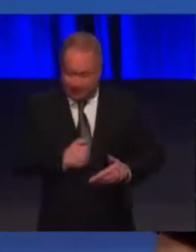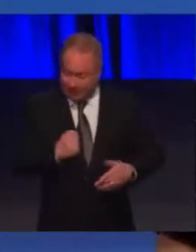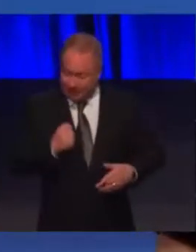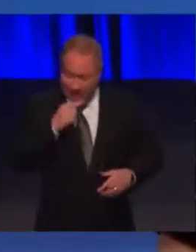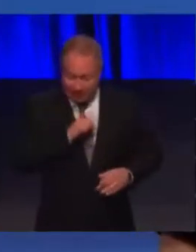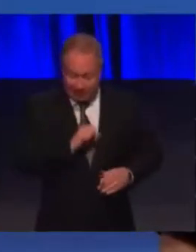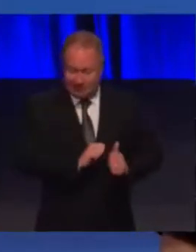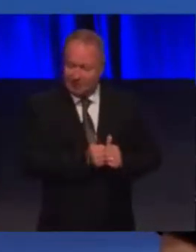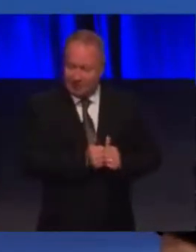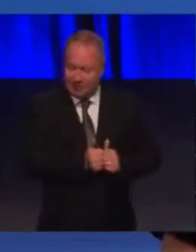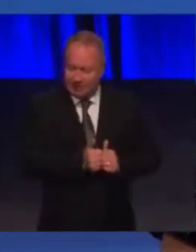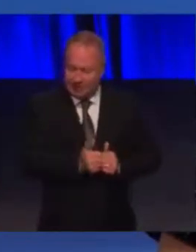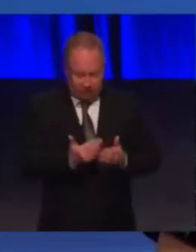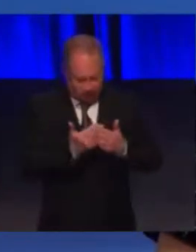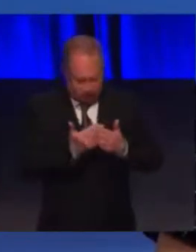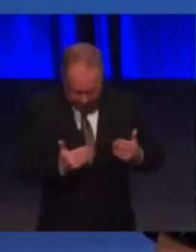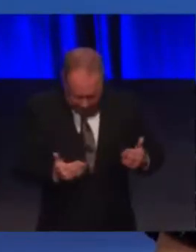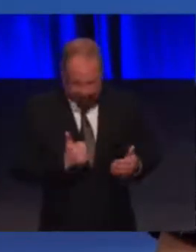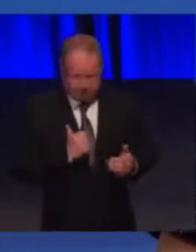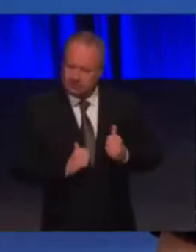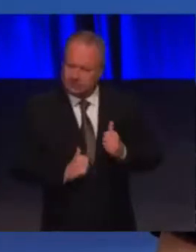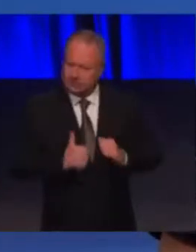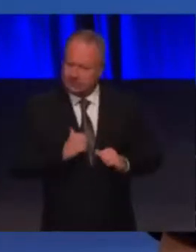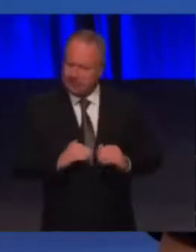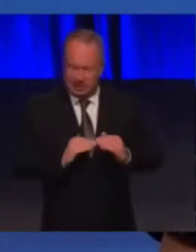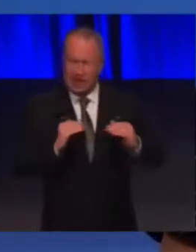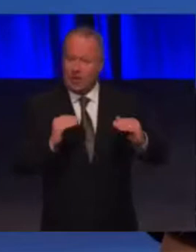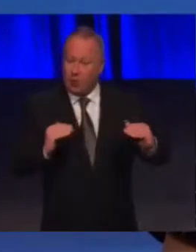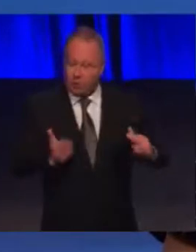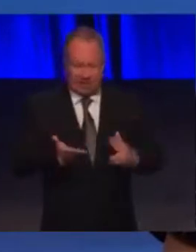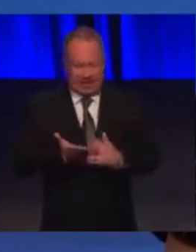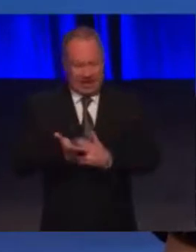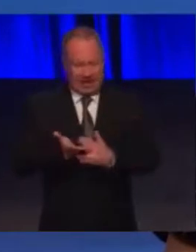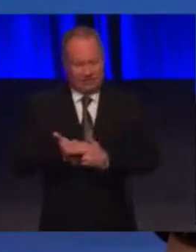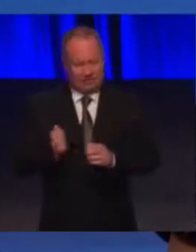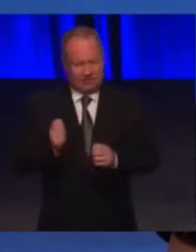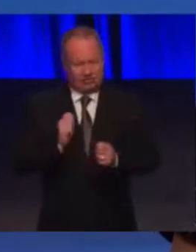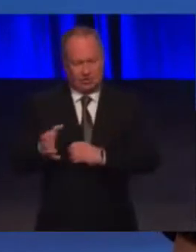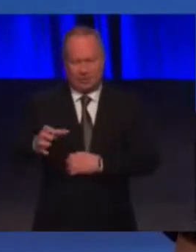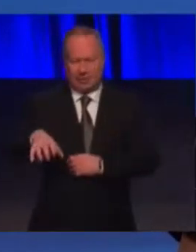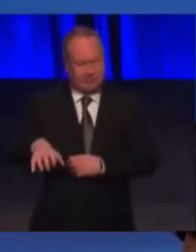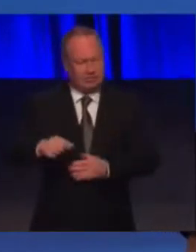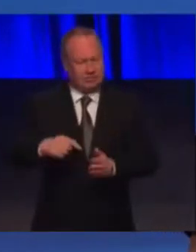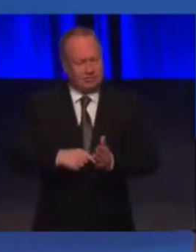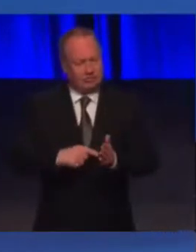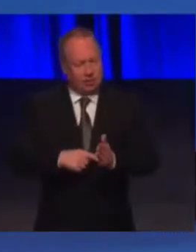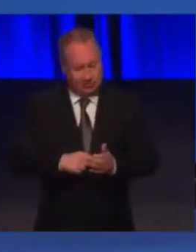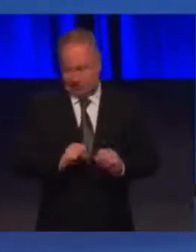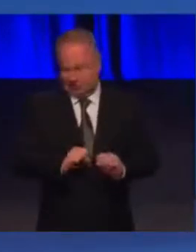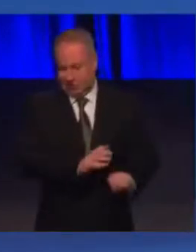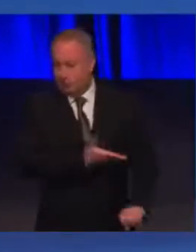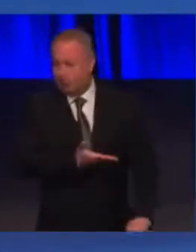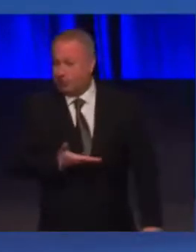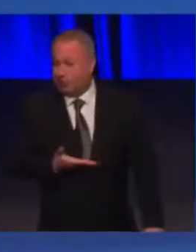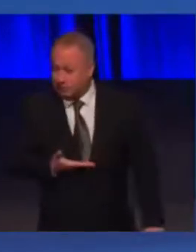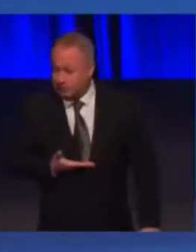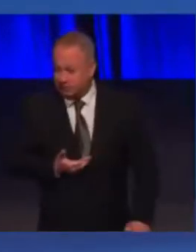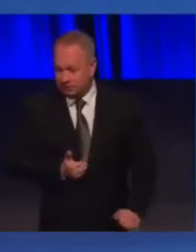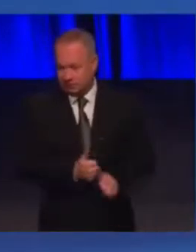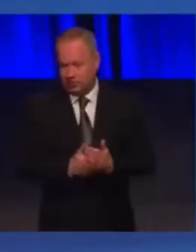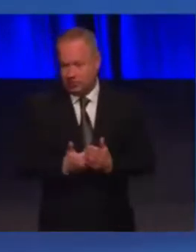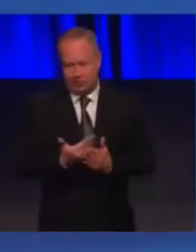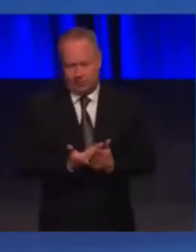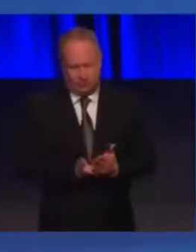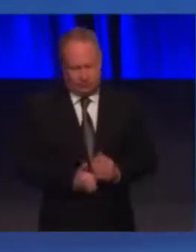friends the dignity and equality in accessing changing places toilets that they deserve. And I ask you to support this